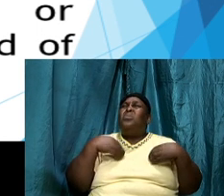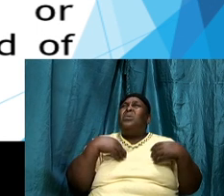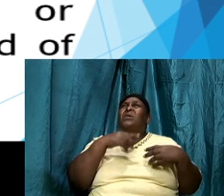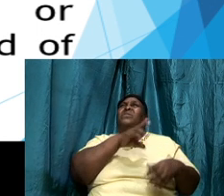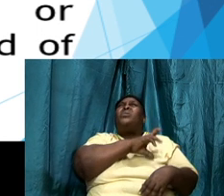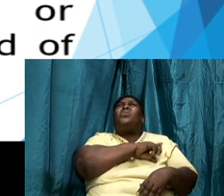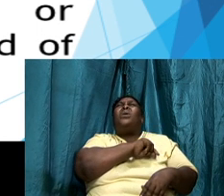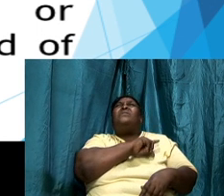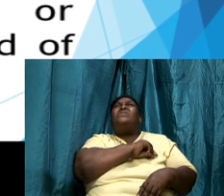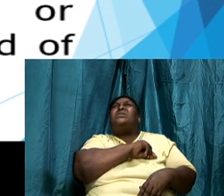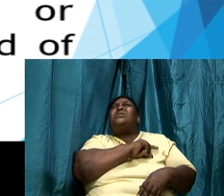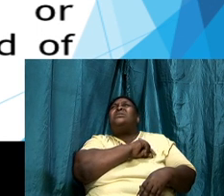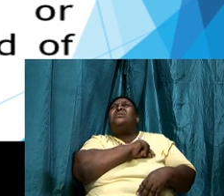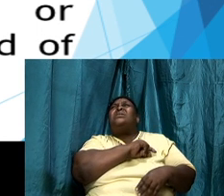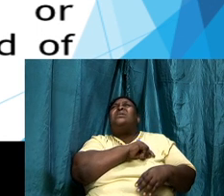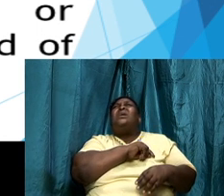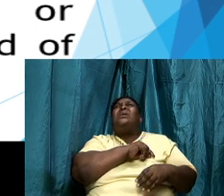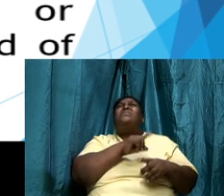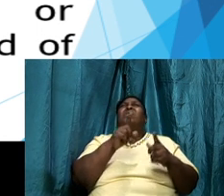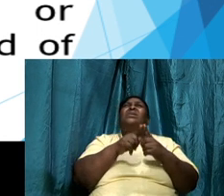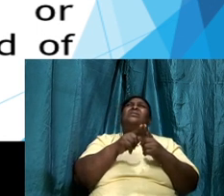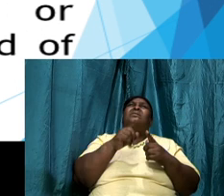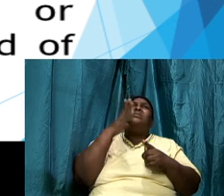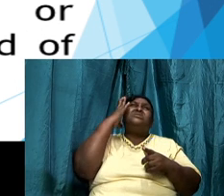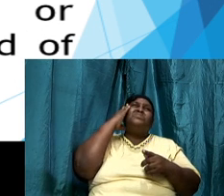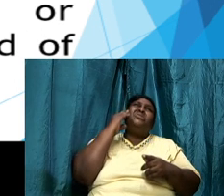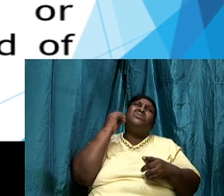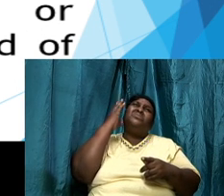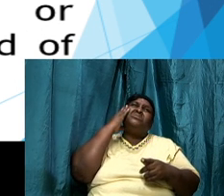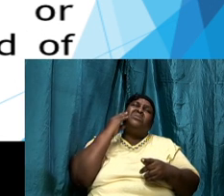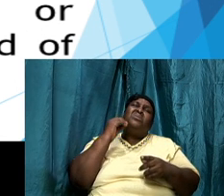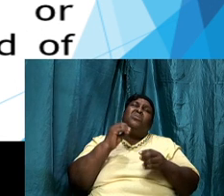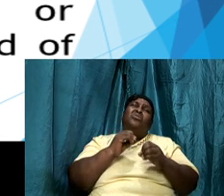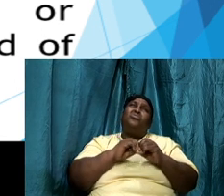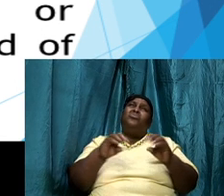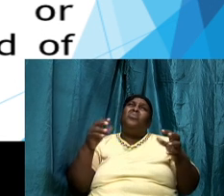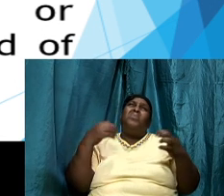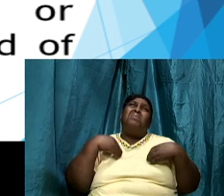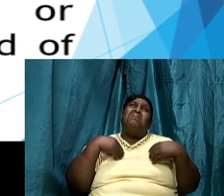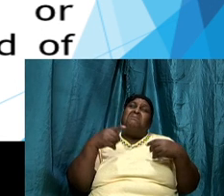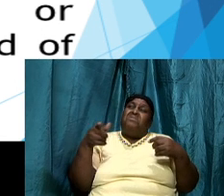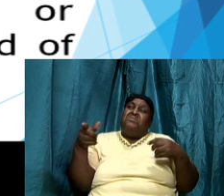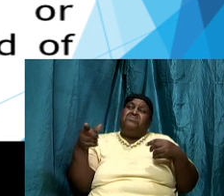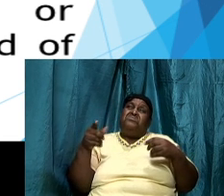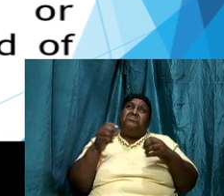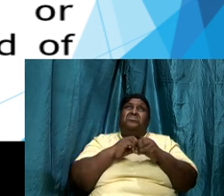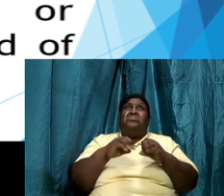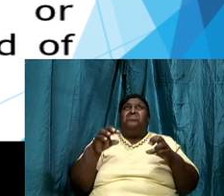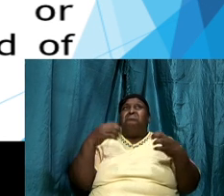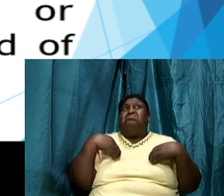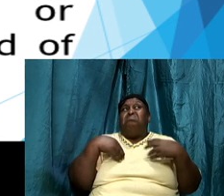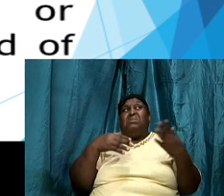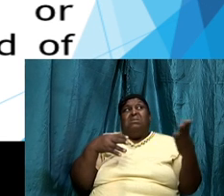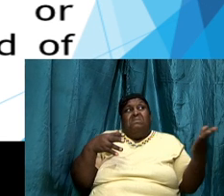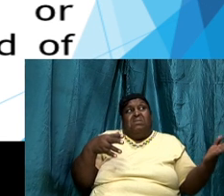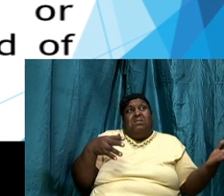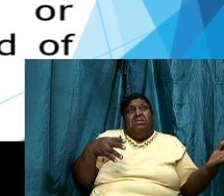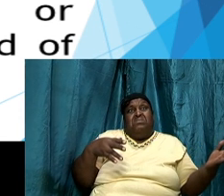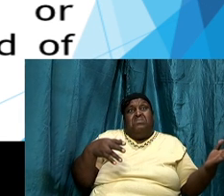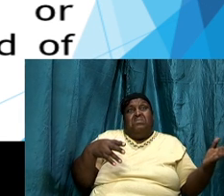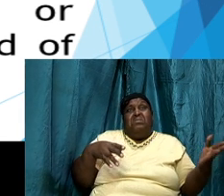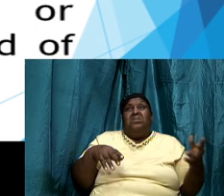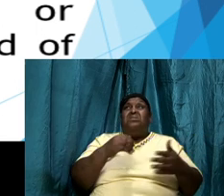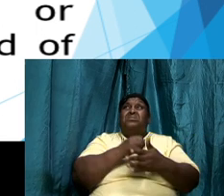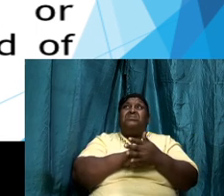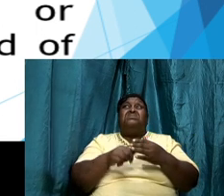I have a little bit of experience but I don't have this and I don't have that and God I just don't know what else to do there are some other things that I see and